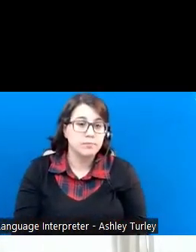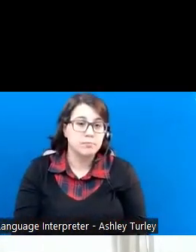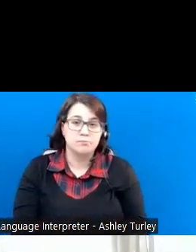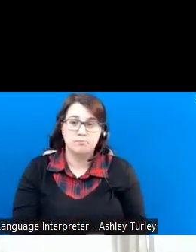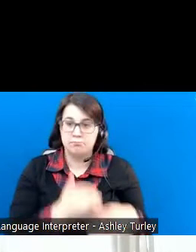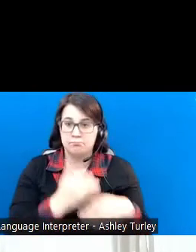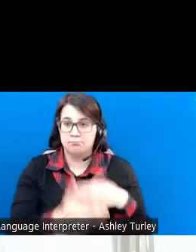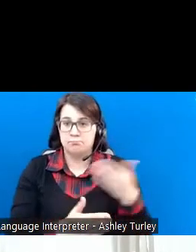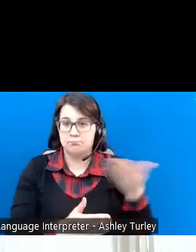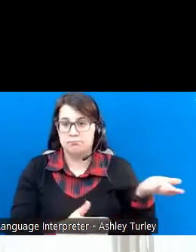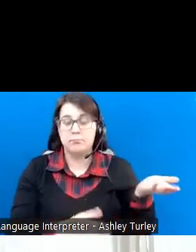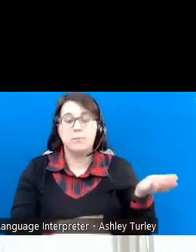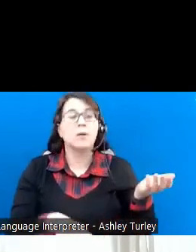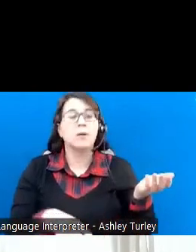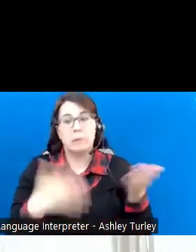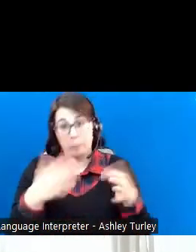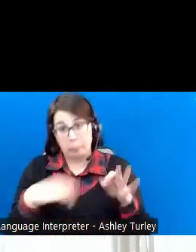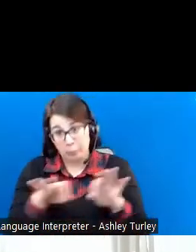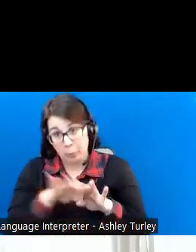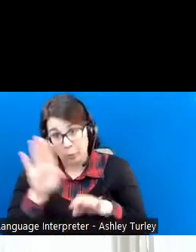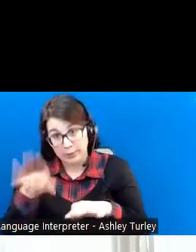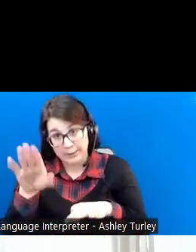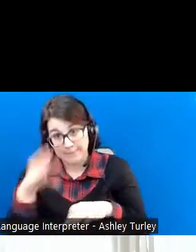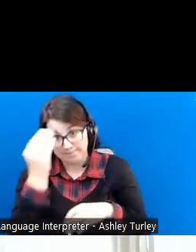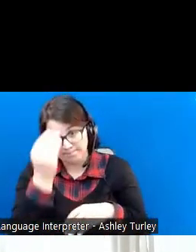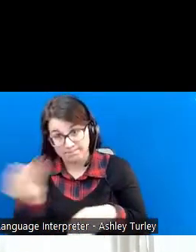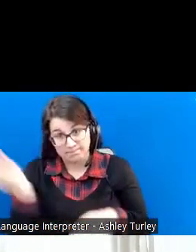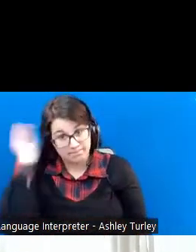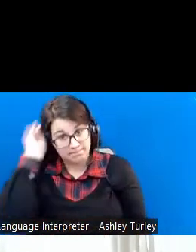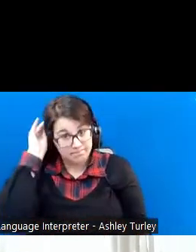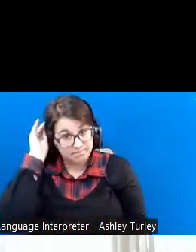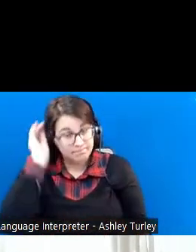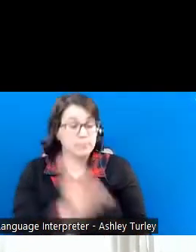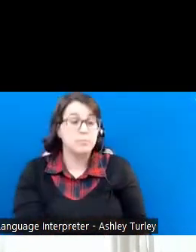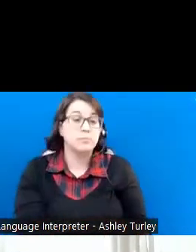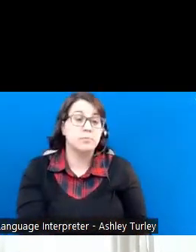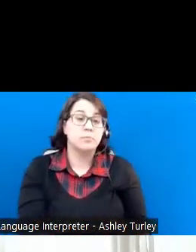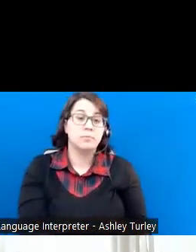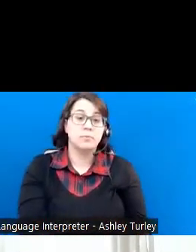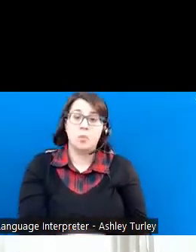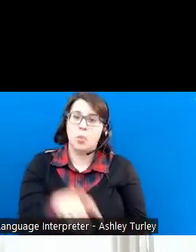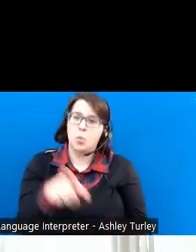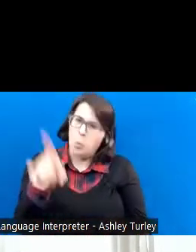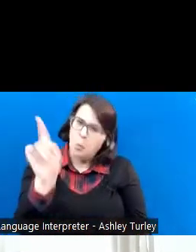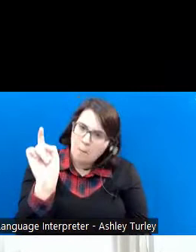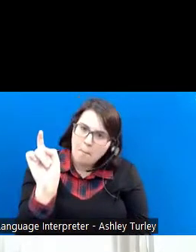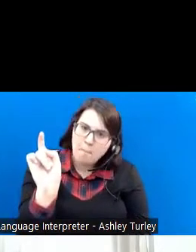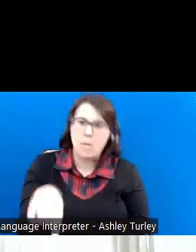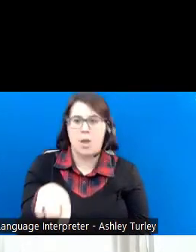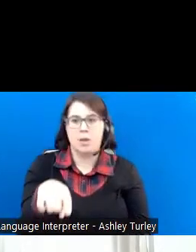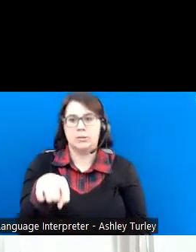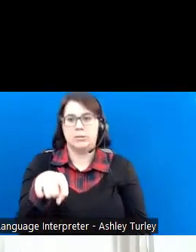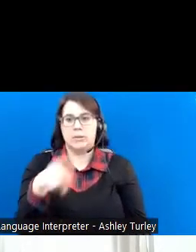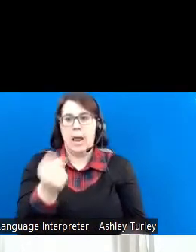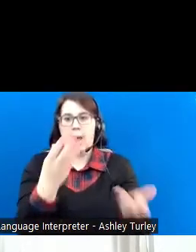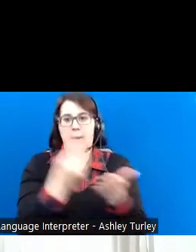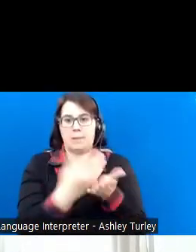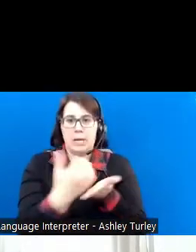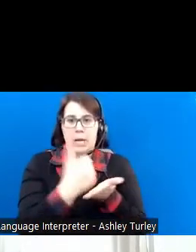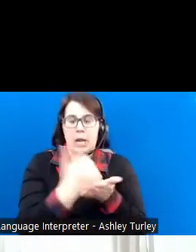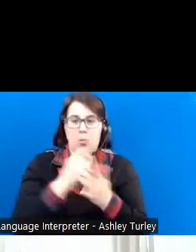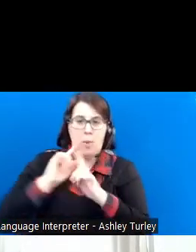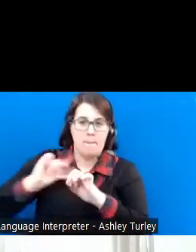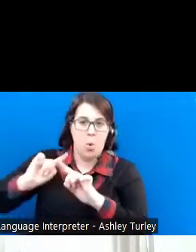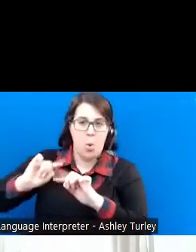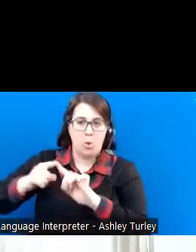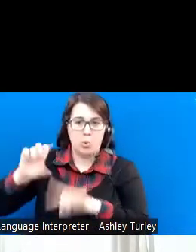really important things, though, that you need to know. You absolutely must report your wages every month.